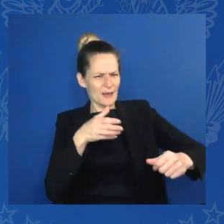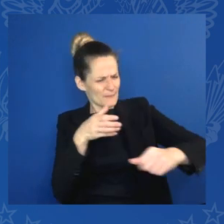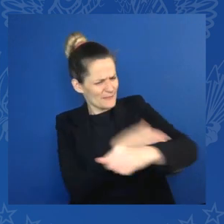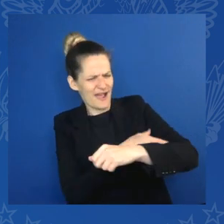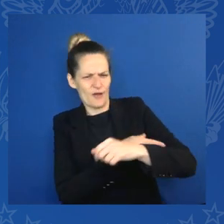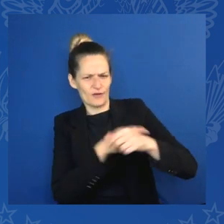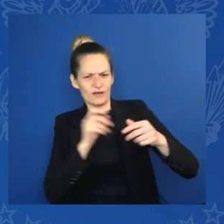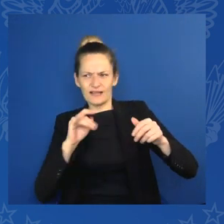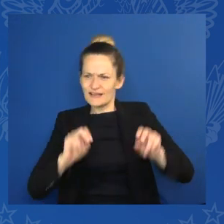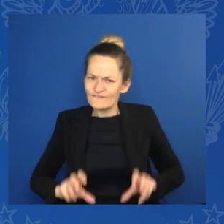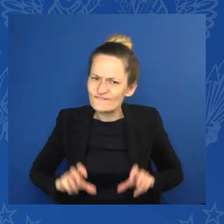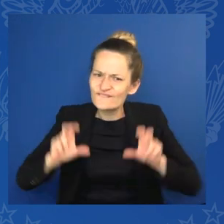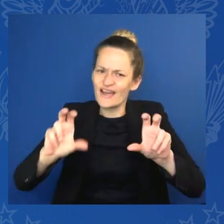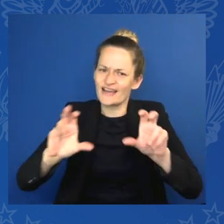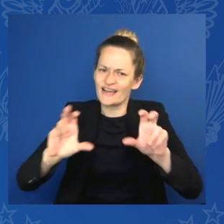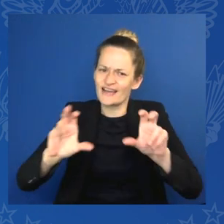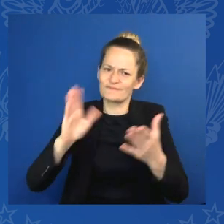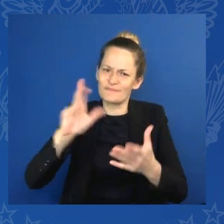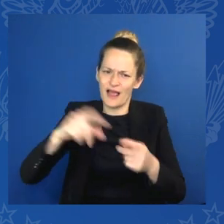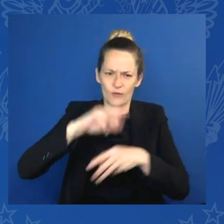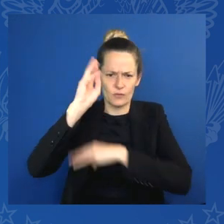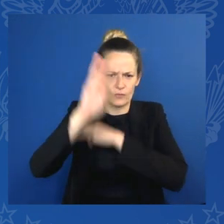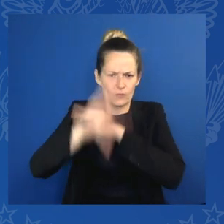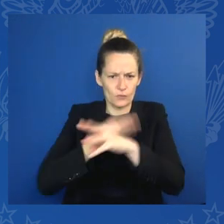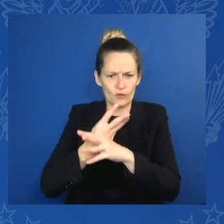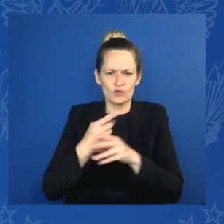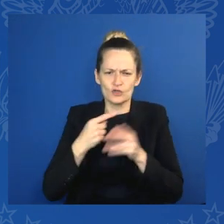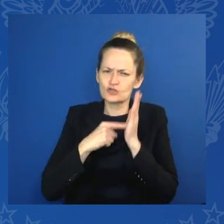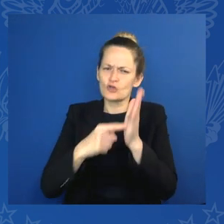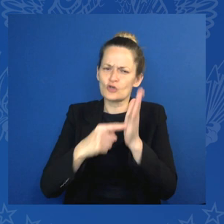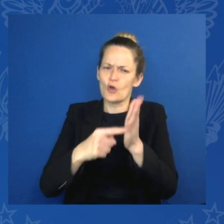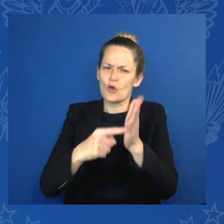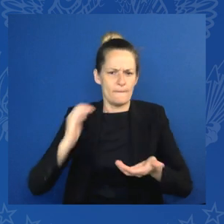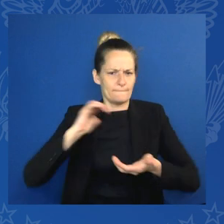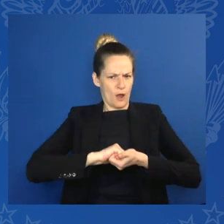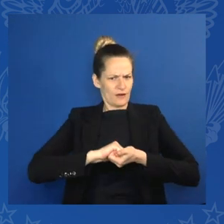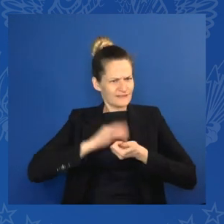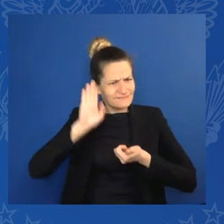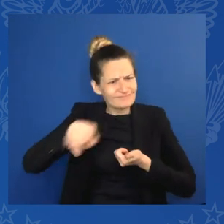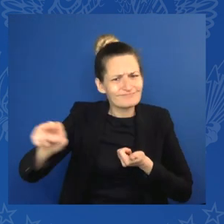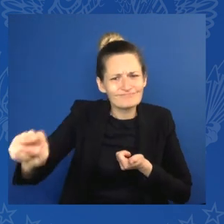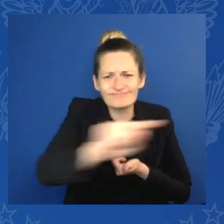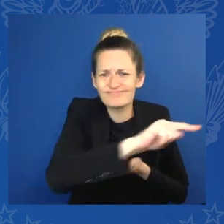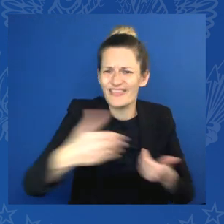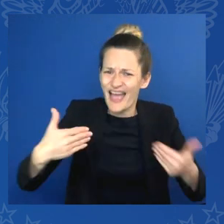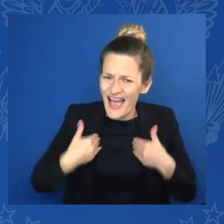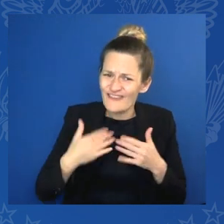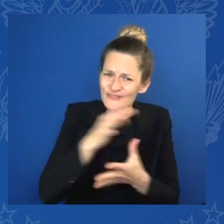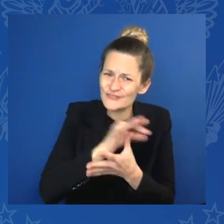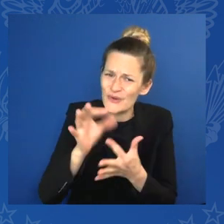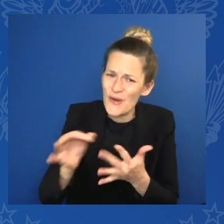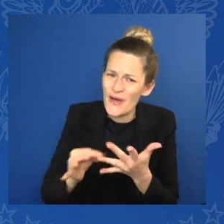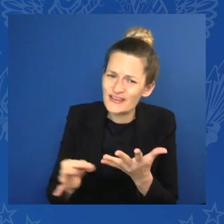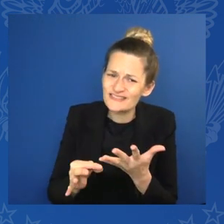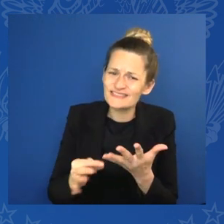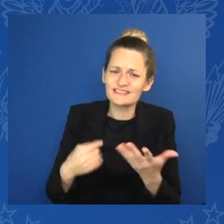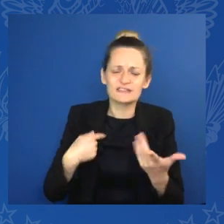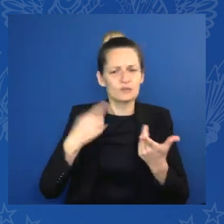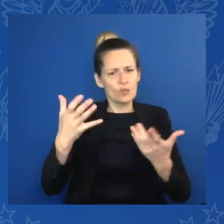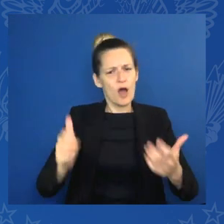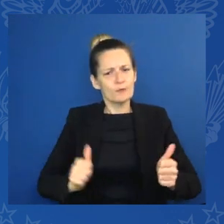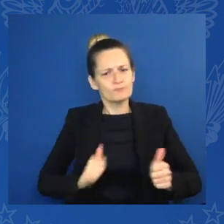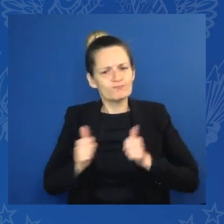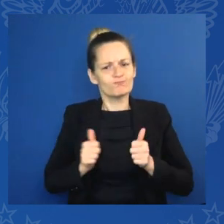the developing world that they have a choice and that we intend to step up in solidarity to meet their